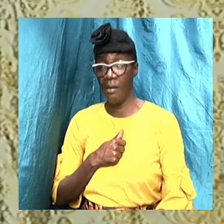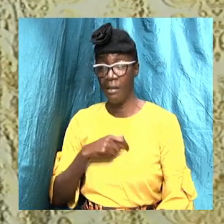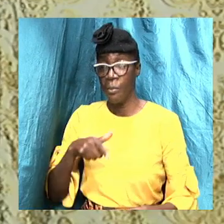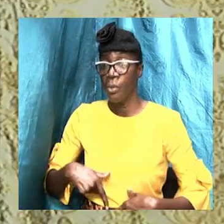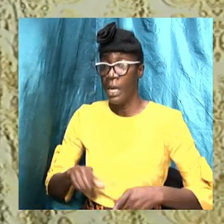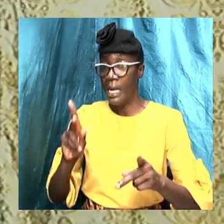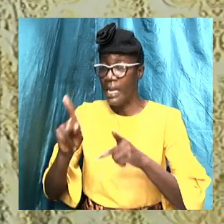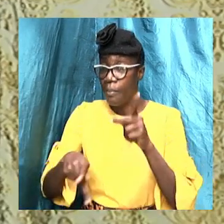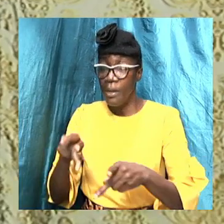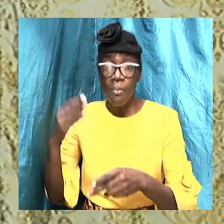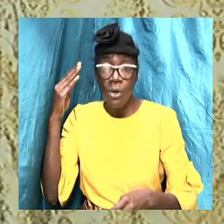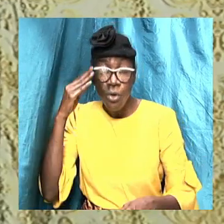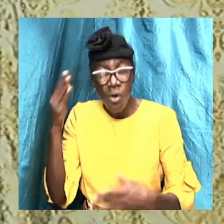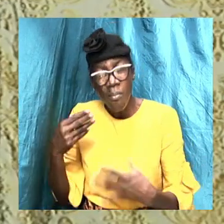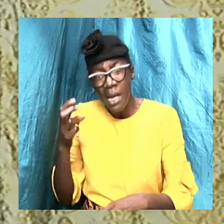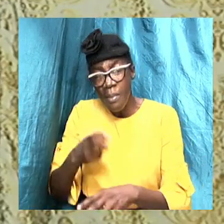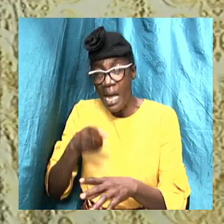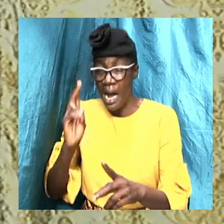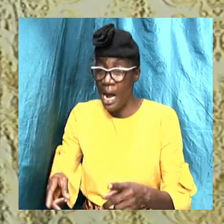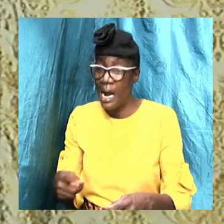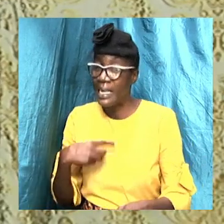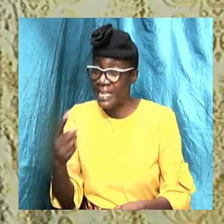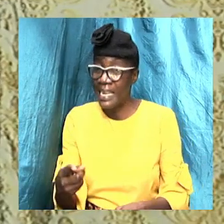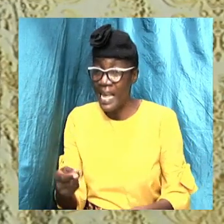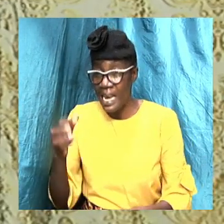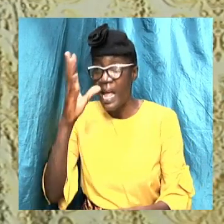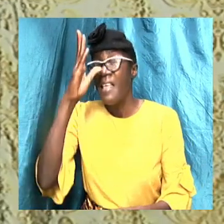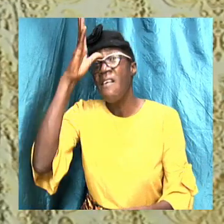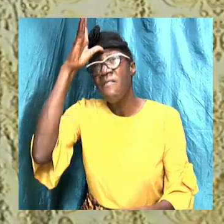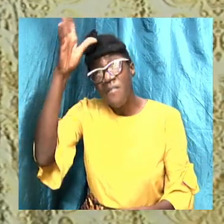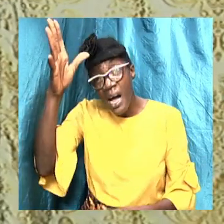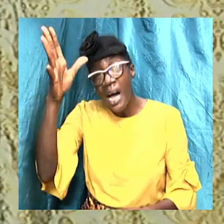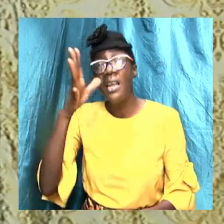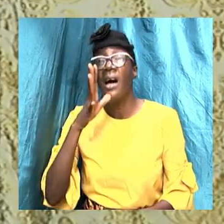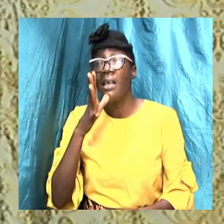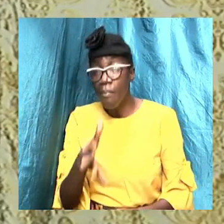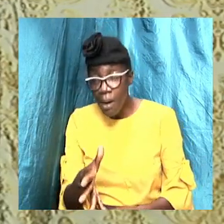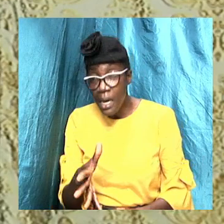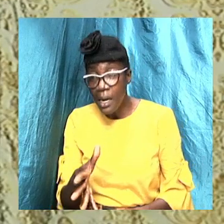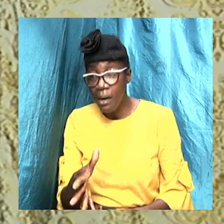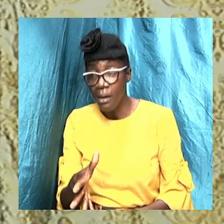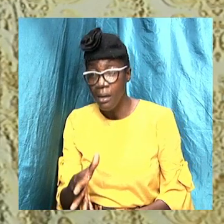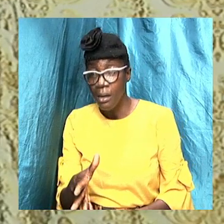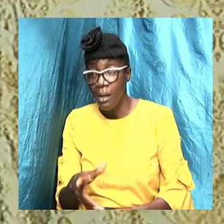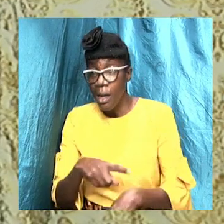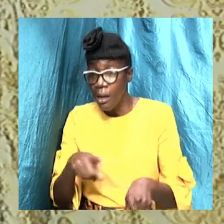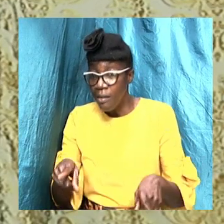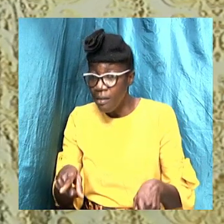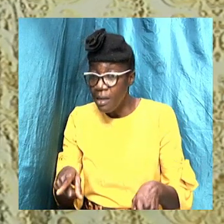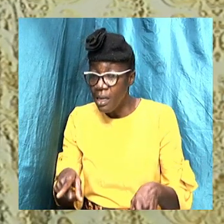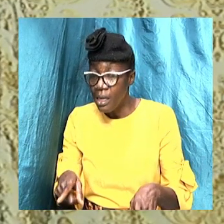It might be hard to tell your father and tell your mother that look here, you're not saved.